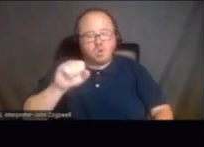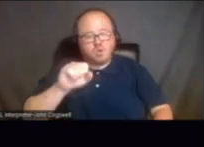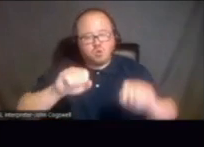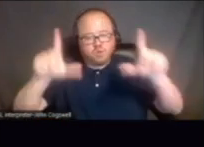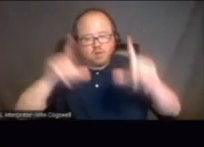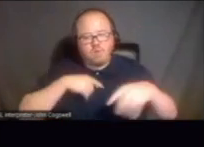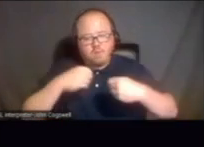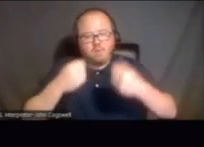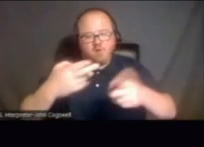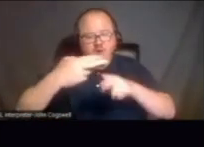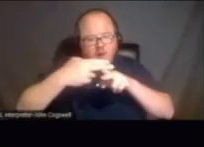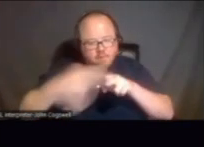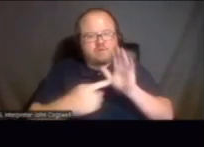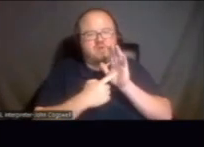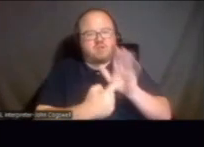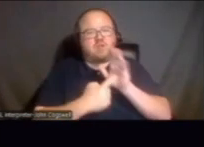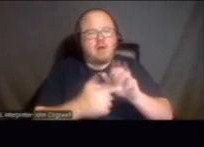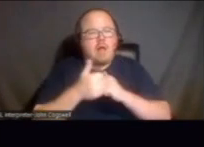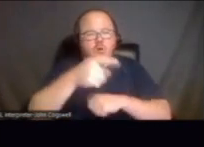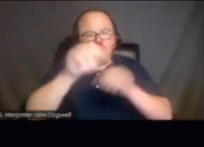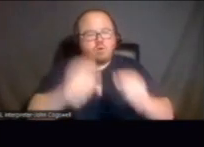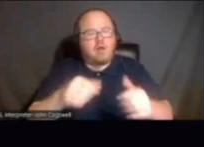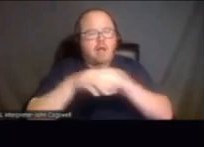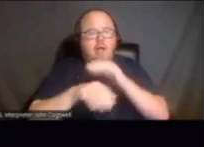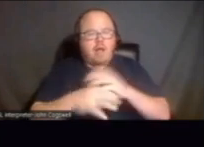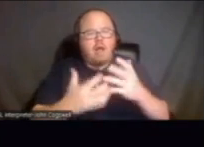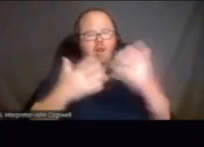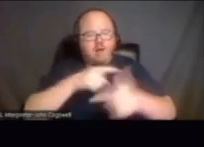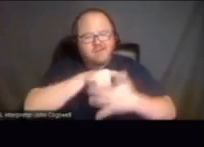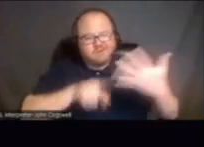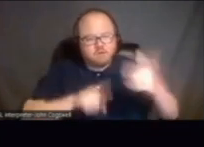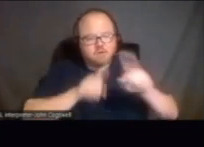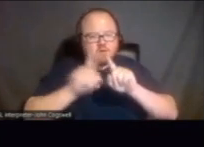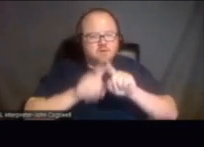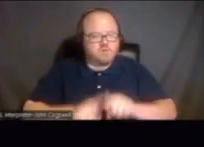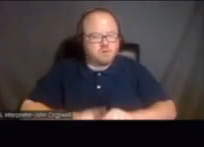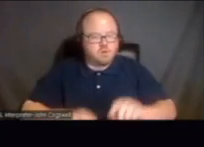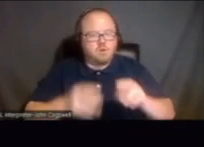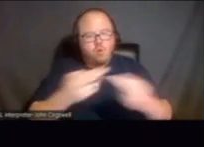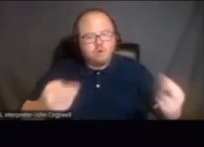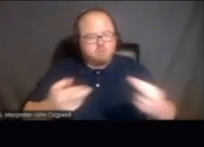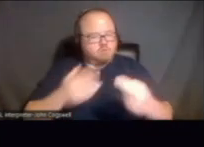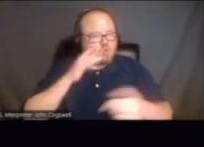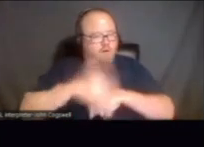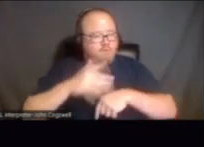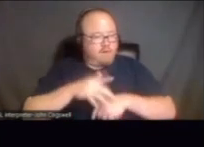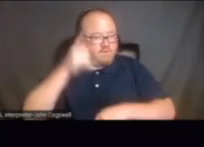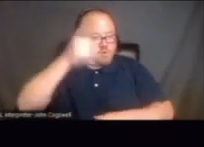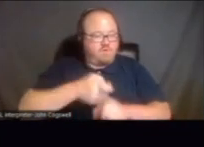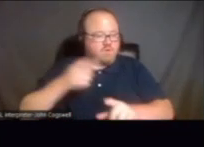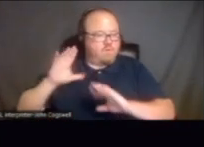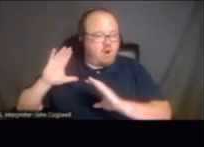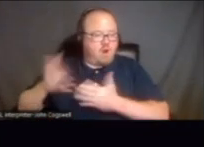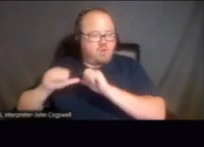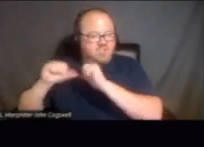provide you just a brief demonstration of how you can access a lot of these resources that are available to you from our agency.